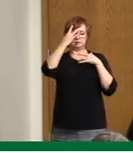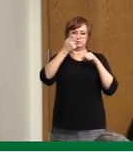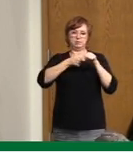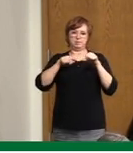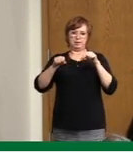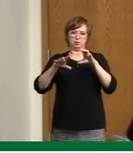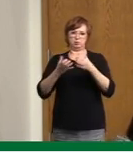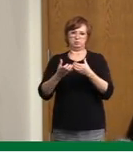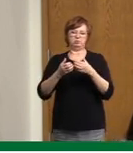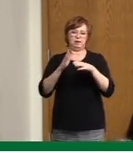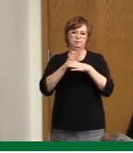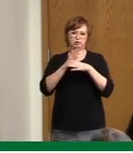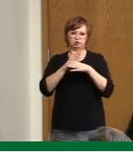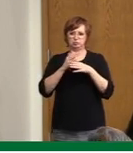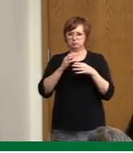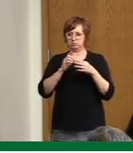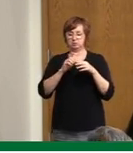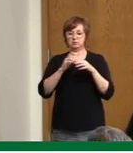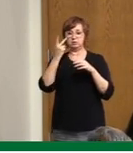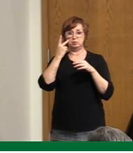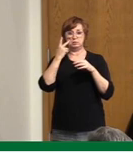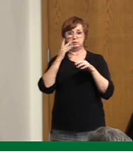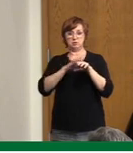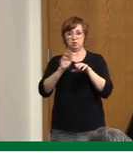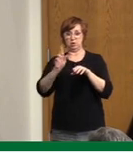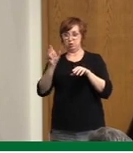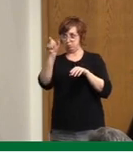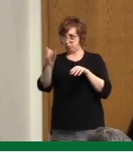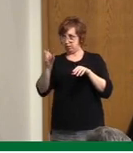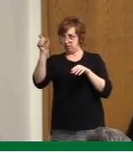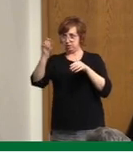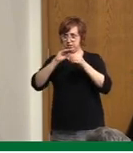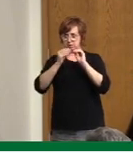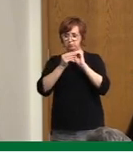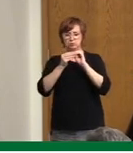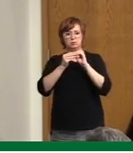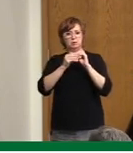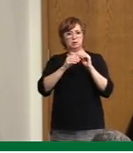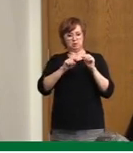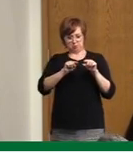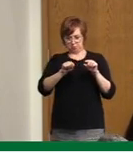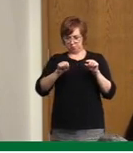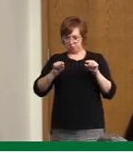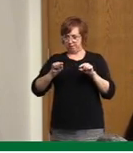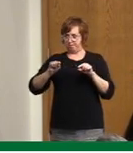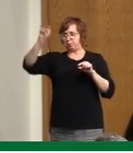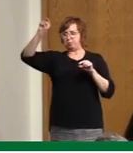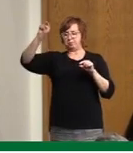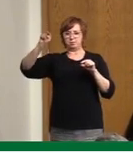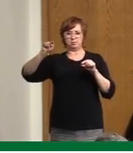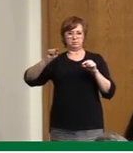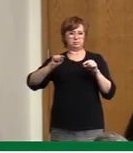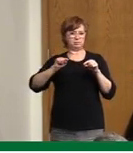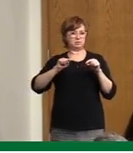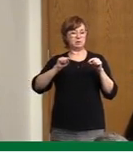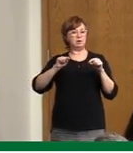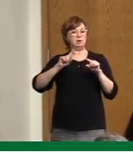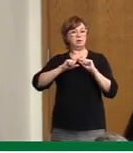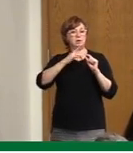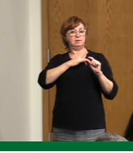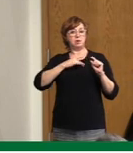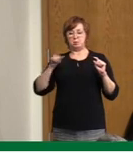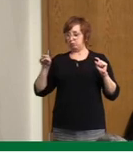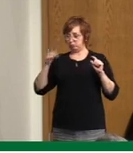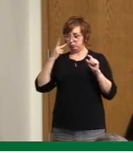graph on the right, if you compare the graph in Saskatchewan with other provinces, our trajectory is still going up. And some